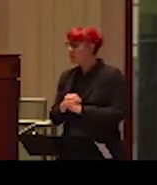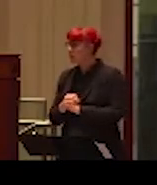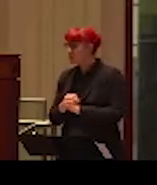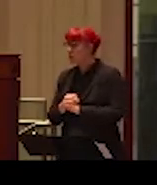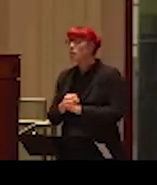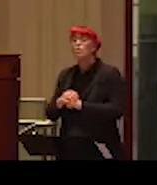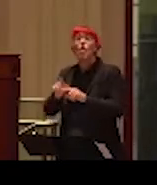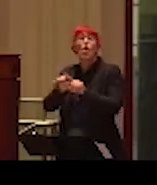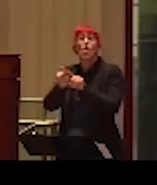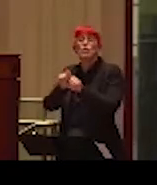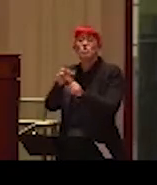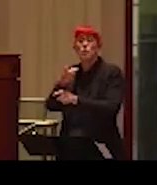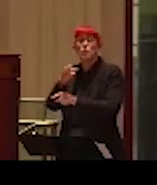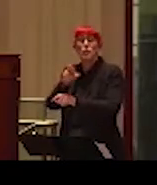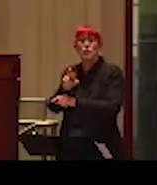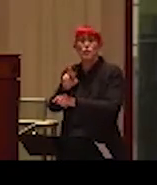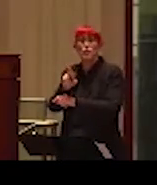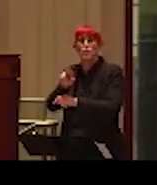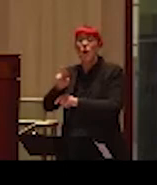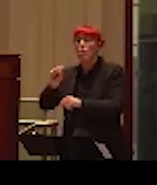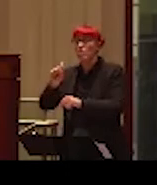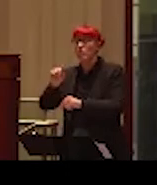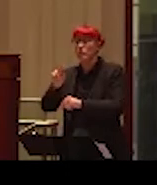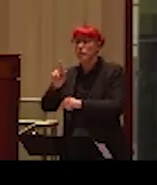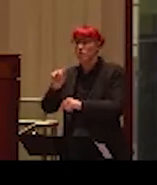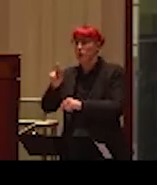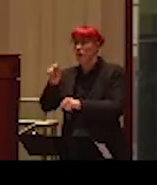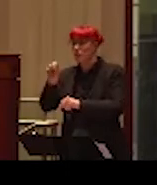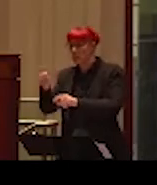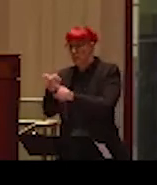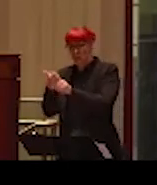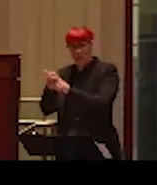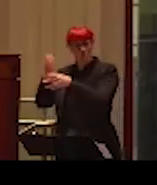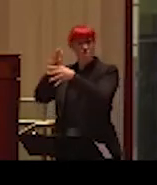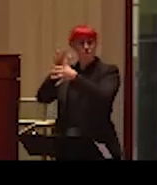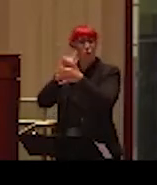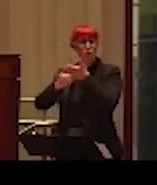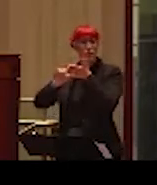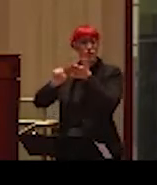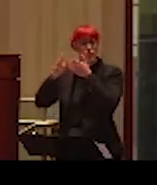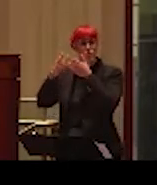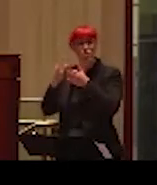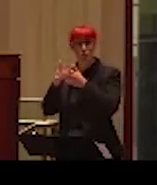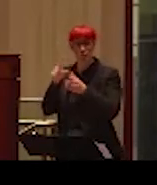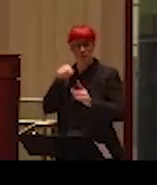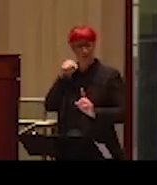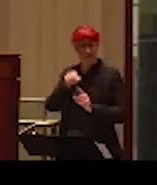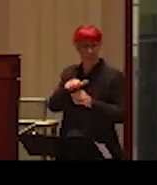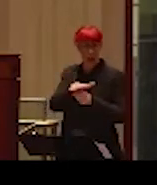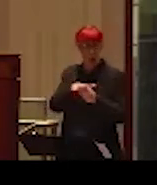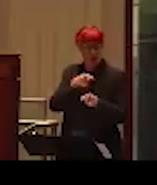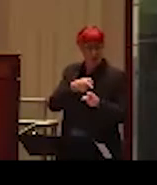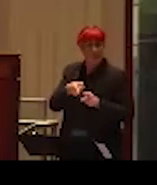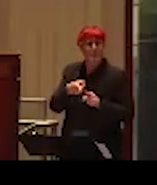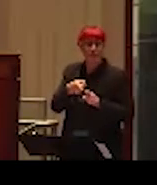Murray Strauss. He is a leading researcher in the field of domestic violence. He was a leading researcher. He